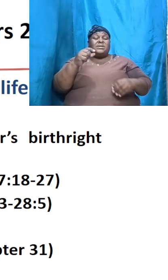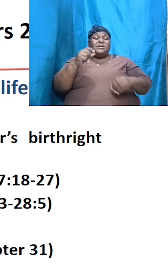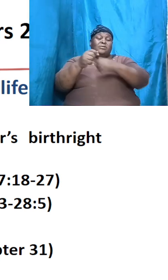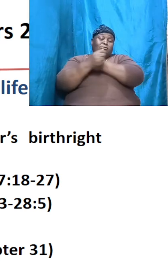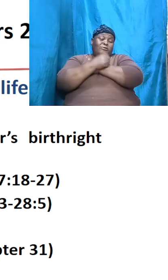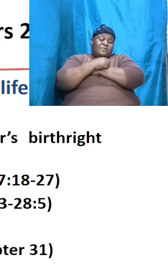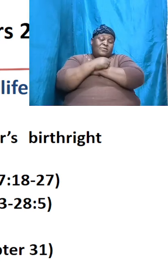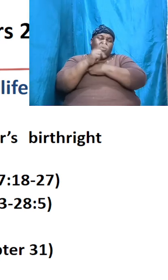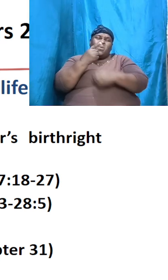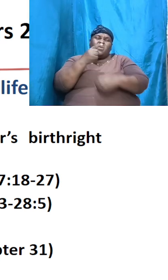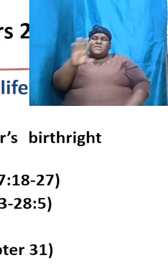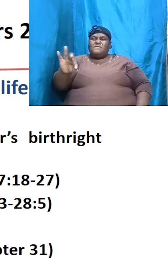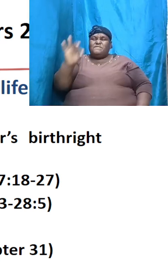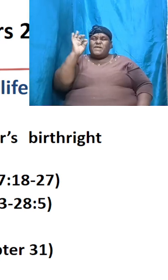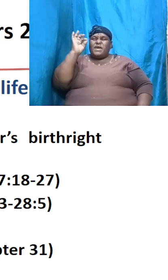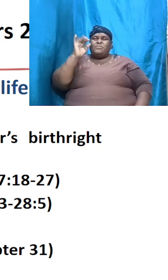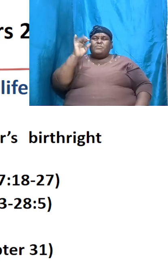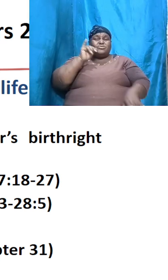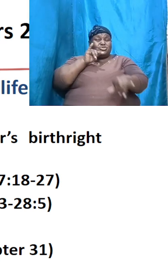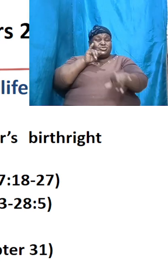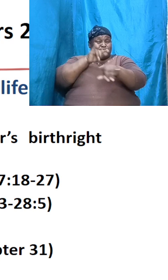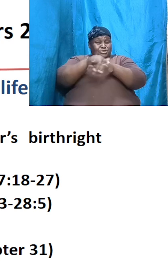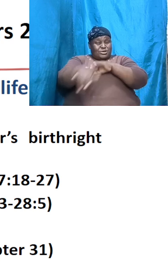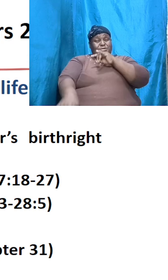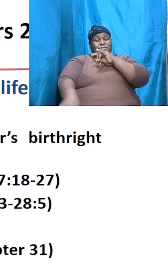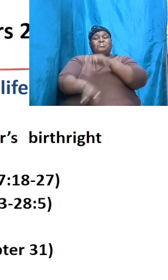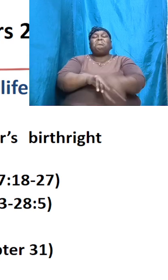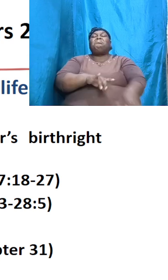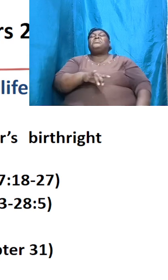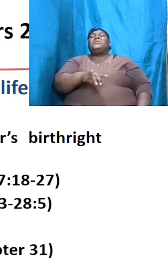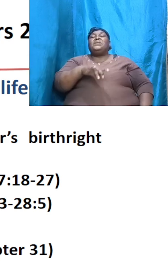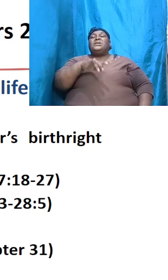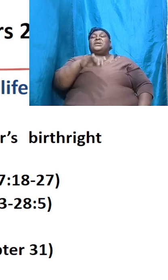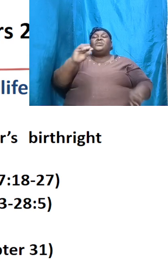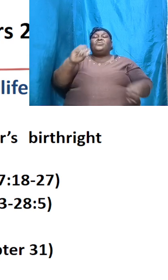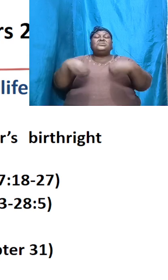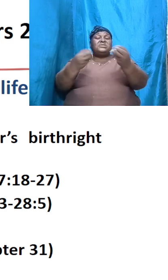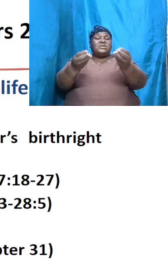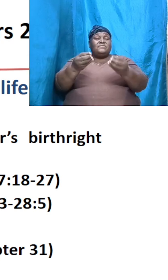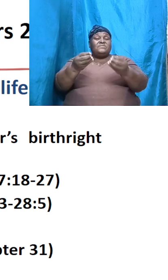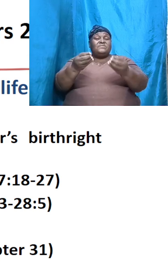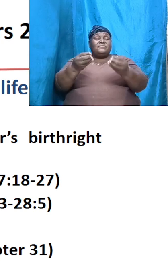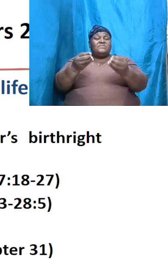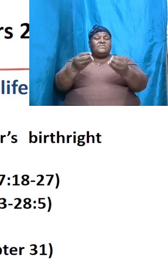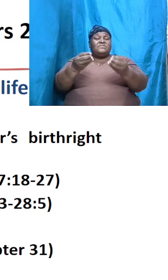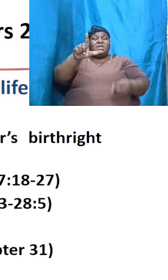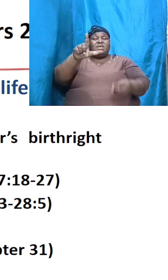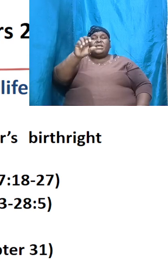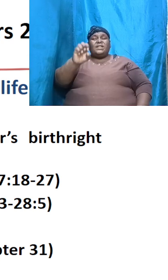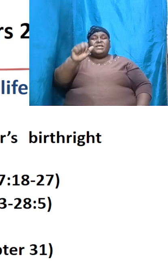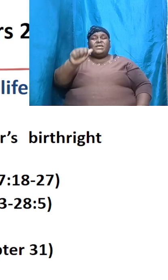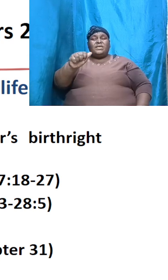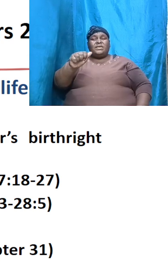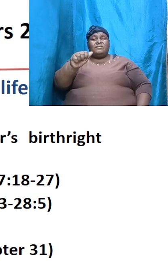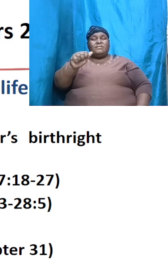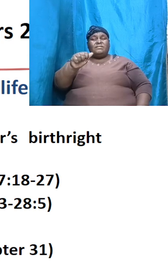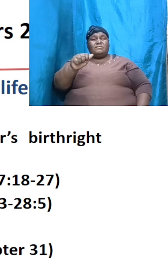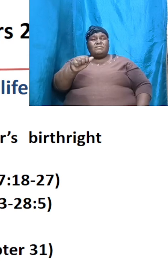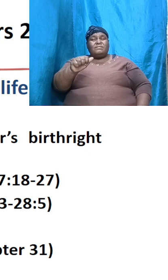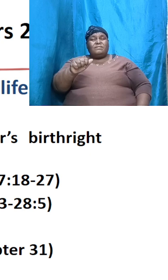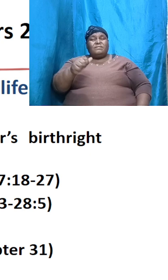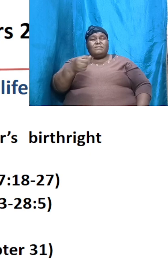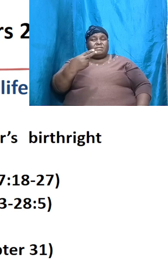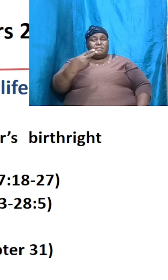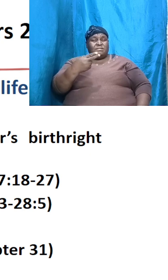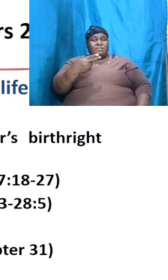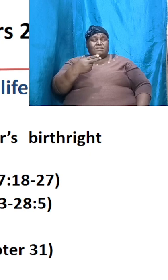find that he was tricked and he was given Leah the one that he did have